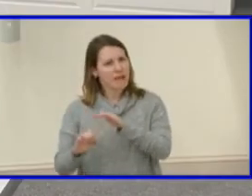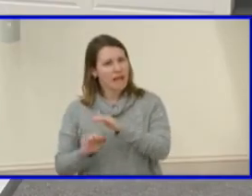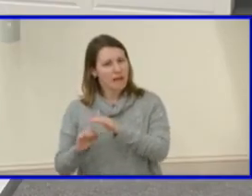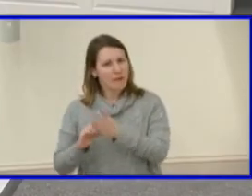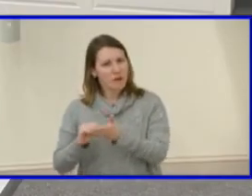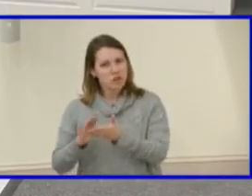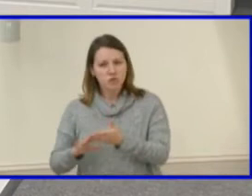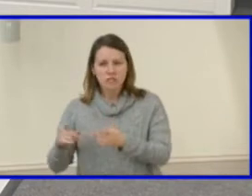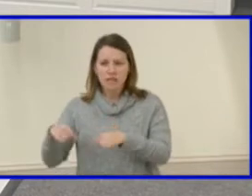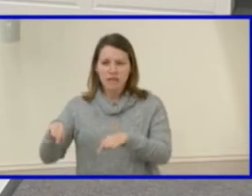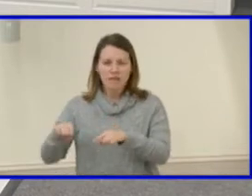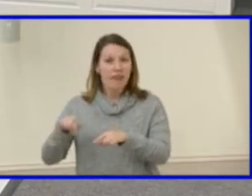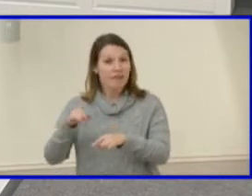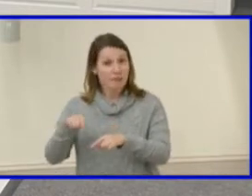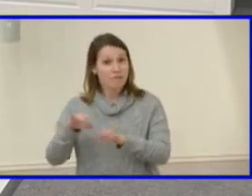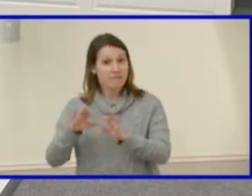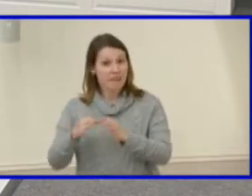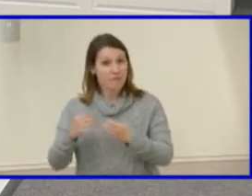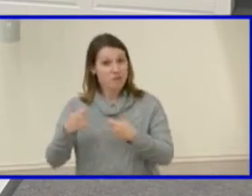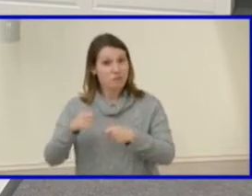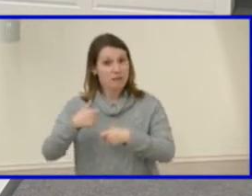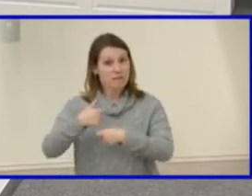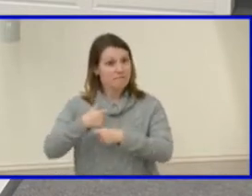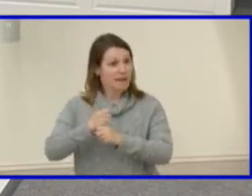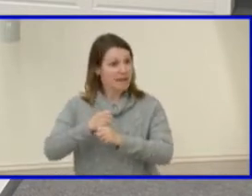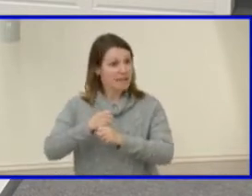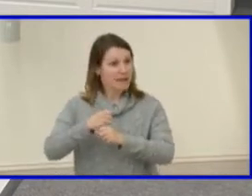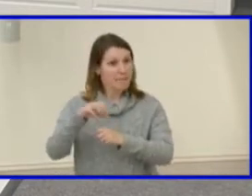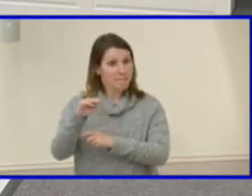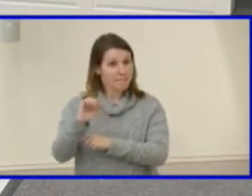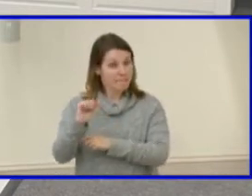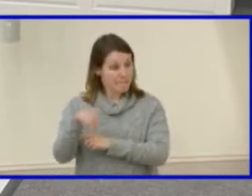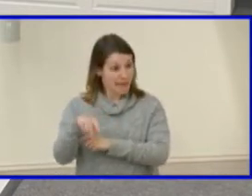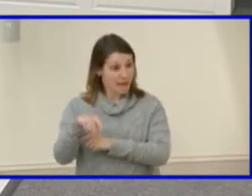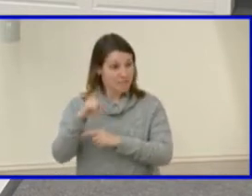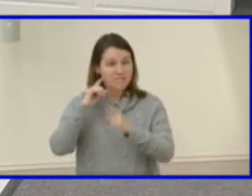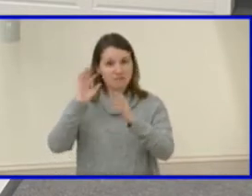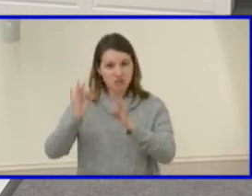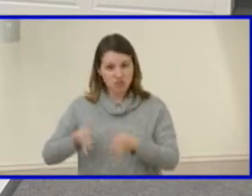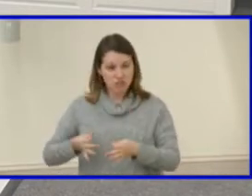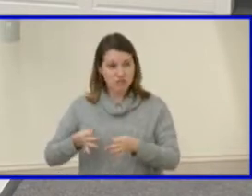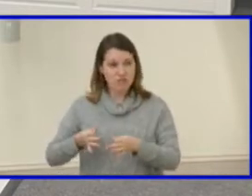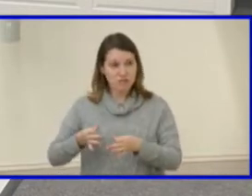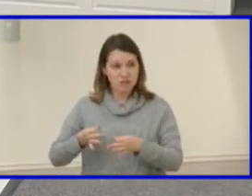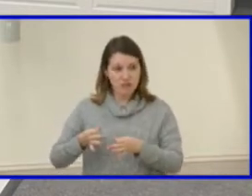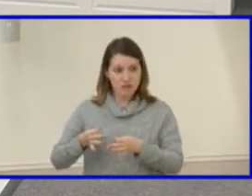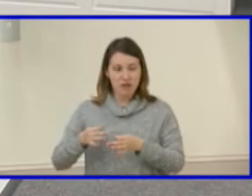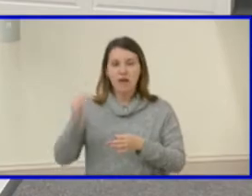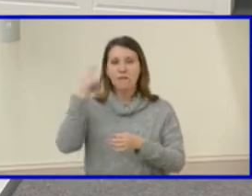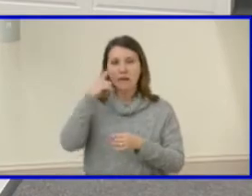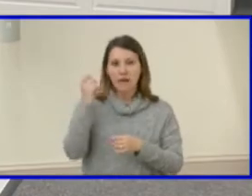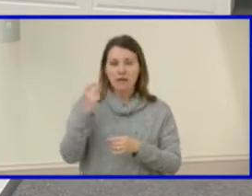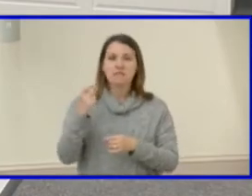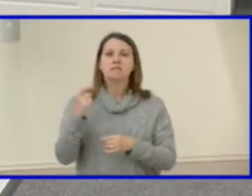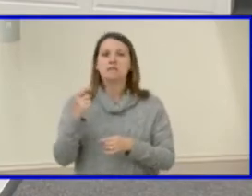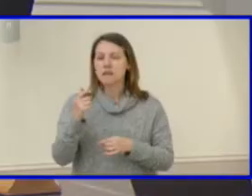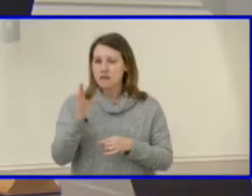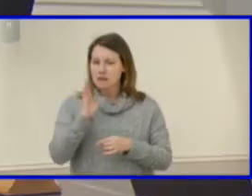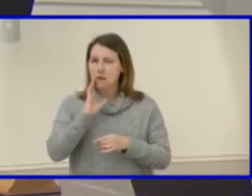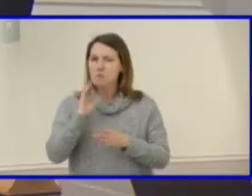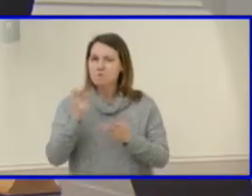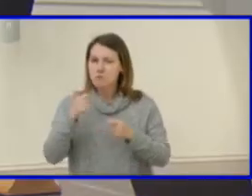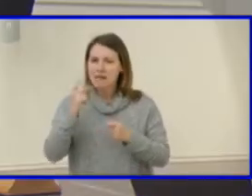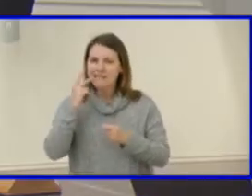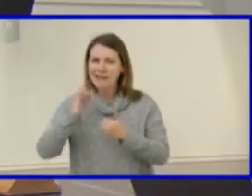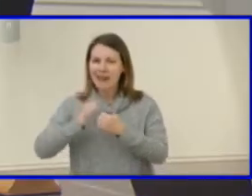decision so that they can understand how that and because that math decision can have significant impact as they move through